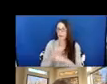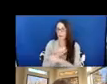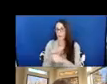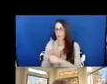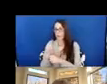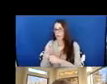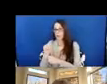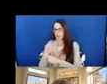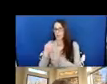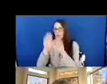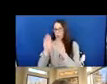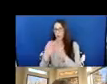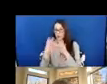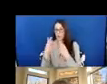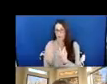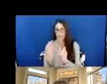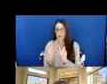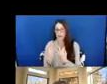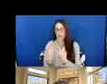uh, Canada have been doing.